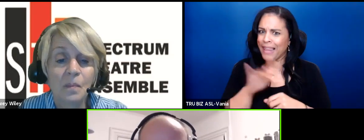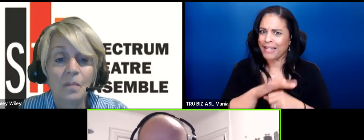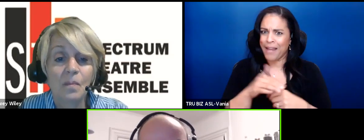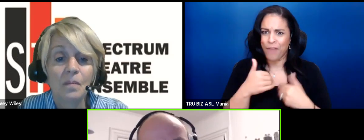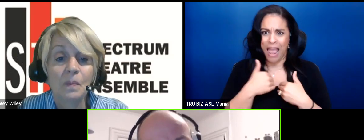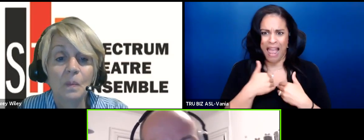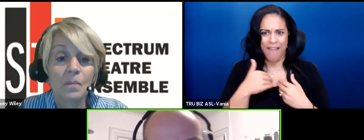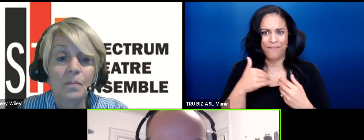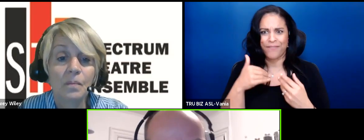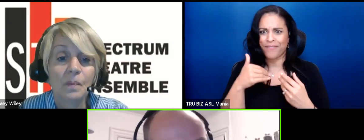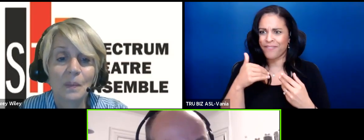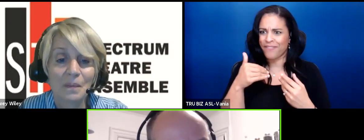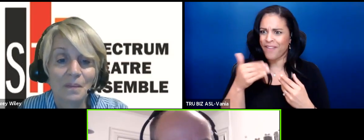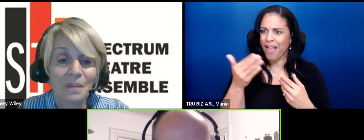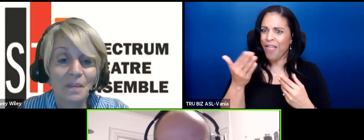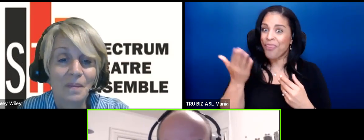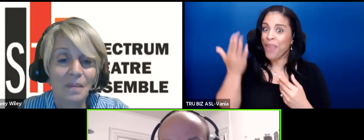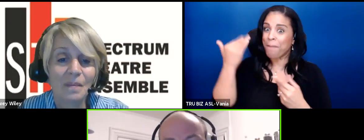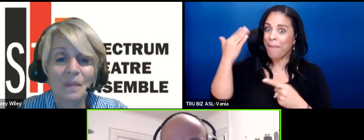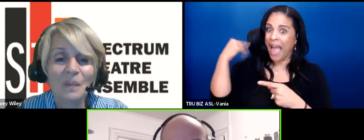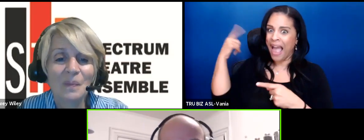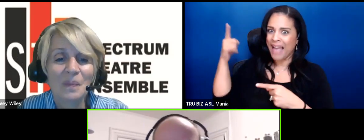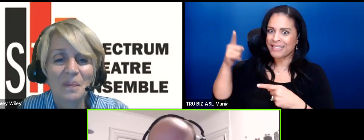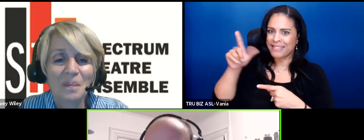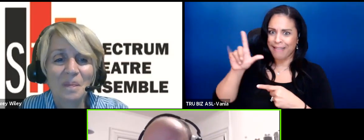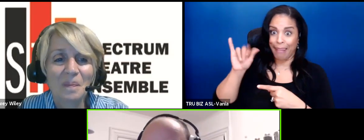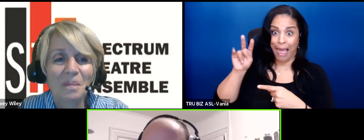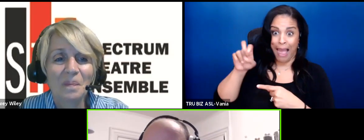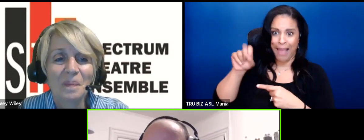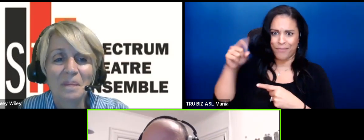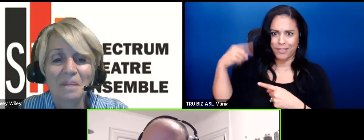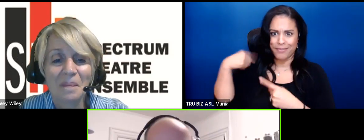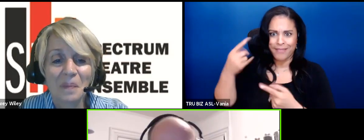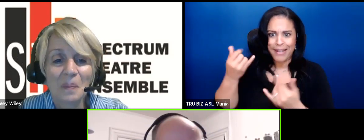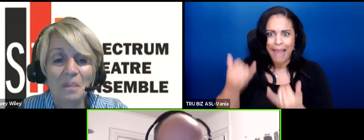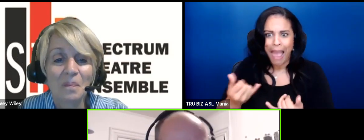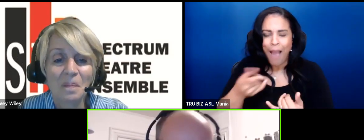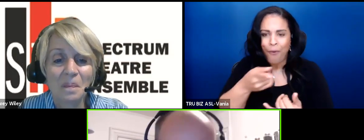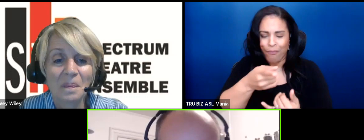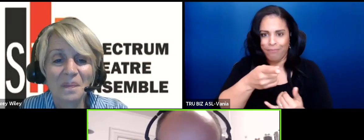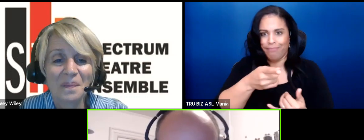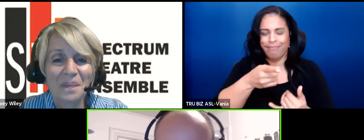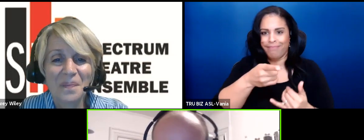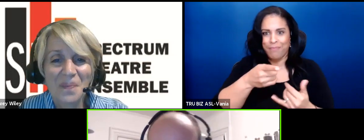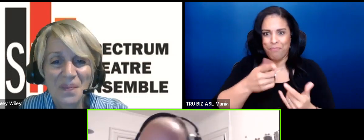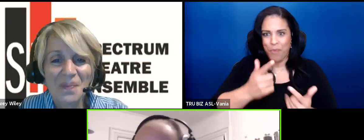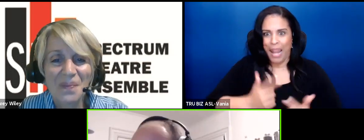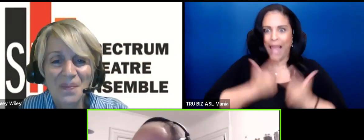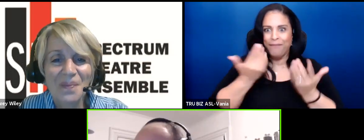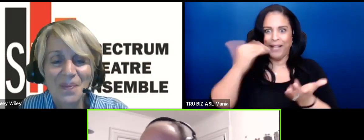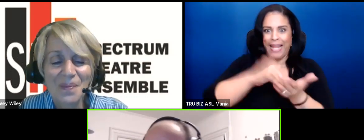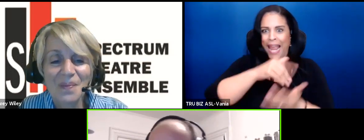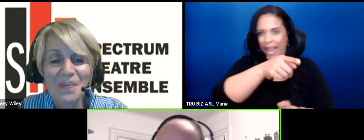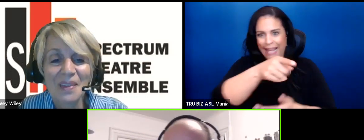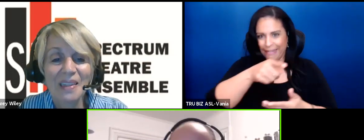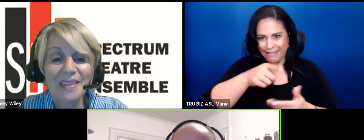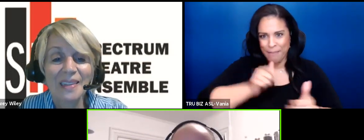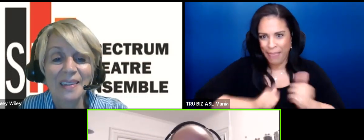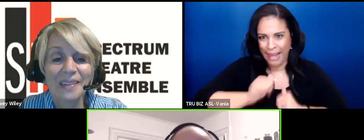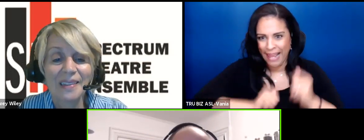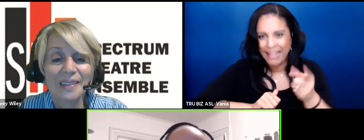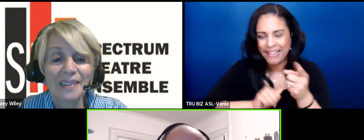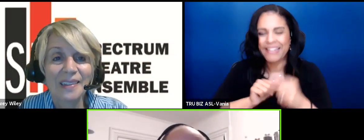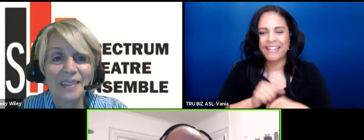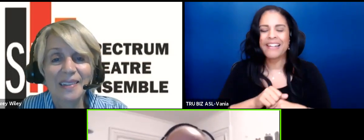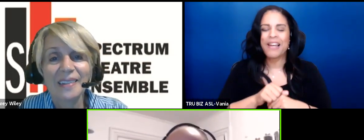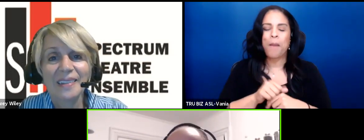these uh past lives get resuscitated uh in such a cool and emotionally healthy manner. But um I